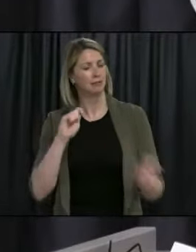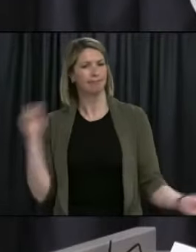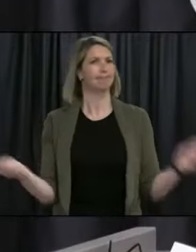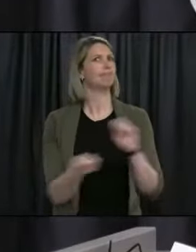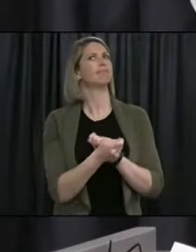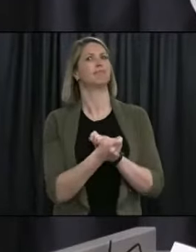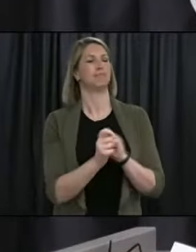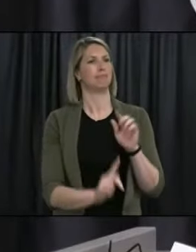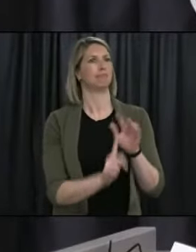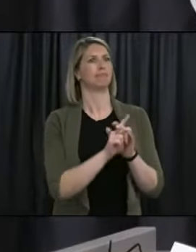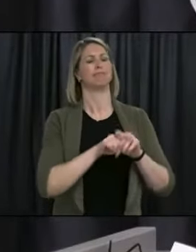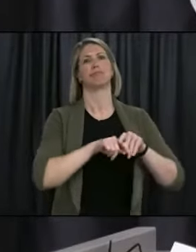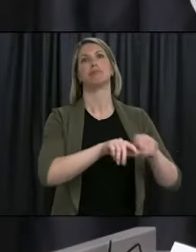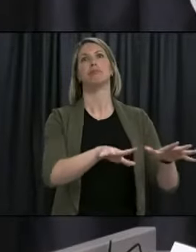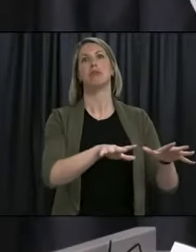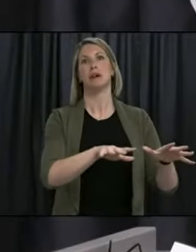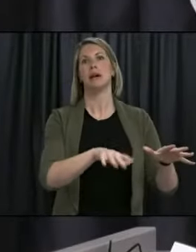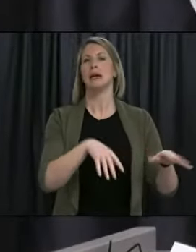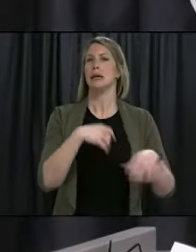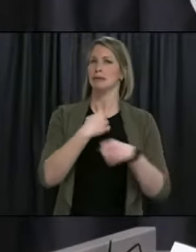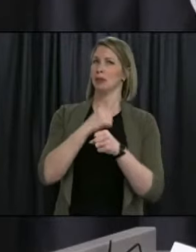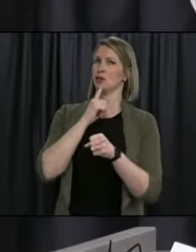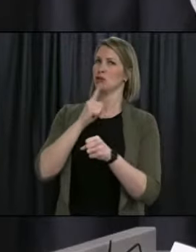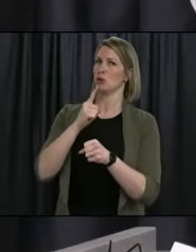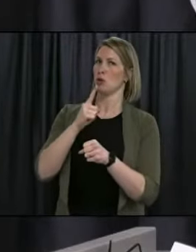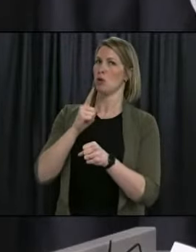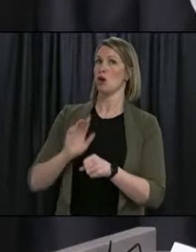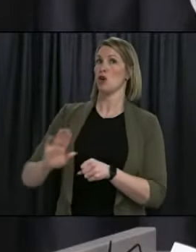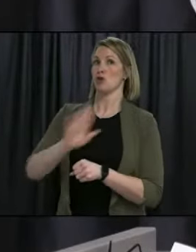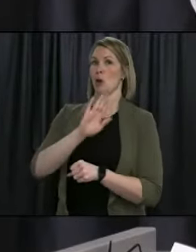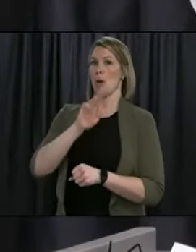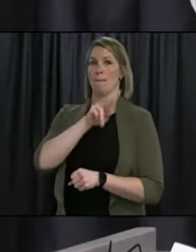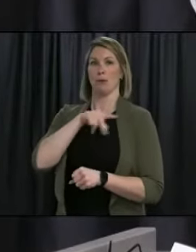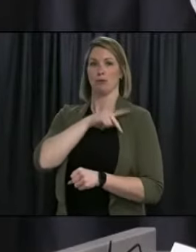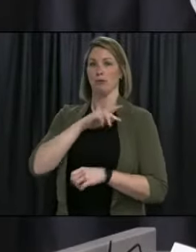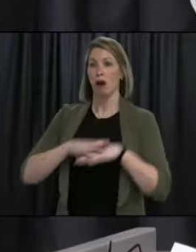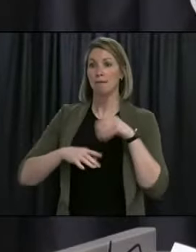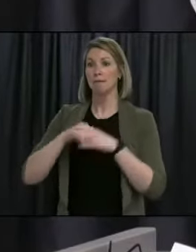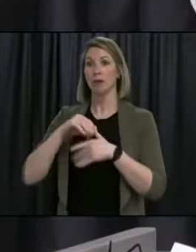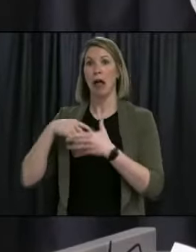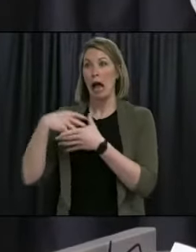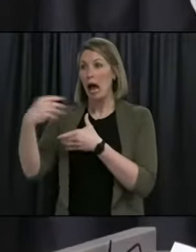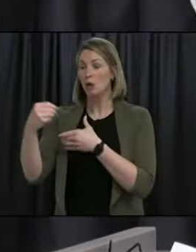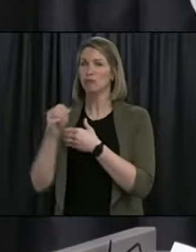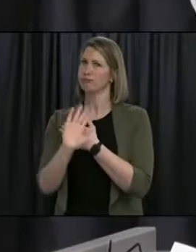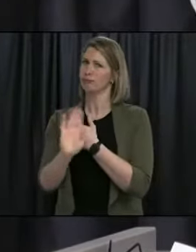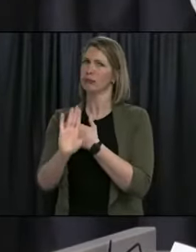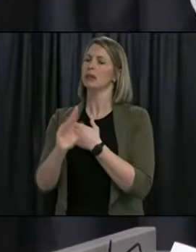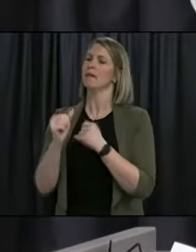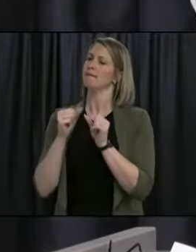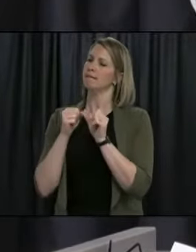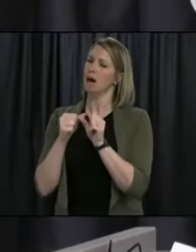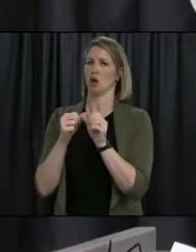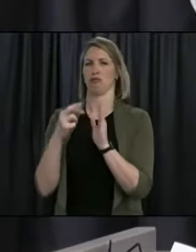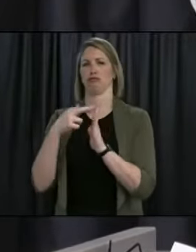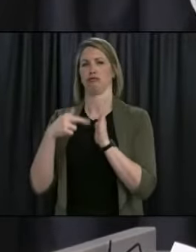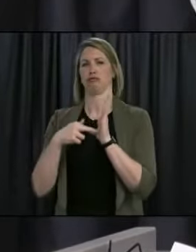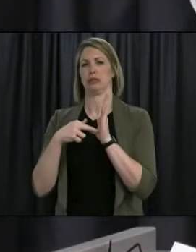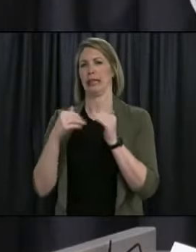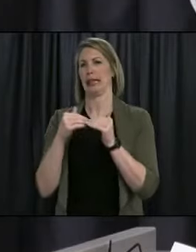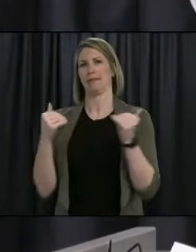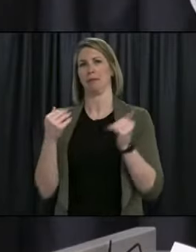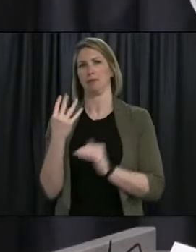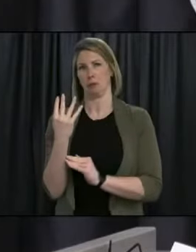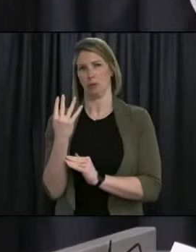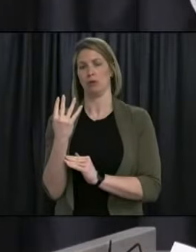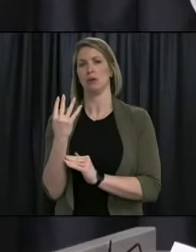what is permitted during your Alert Level, not your personal comfort level or how many cases of COVID we have in the province. On the Avalon, your